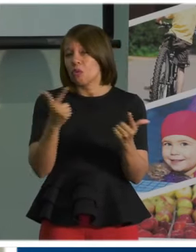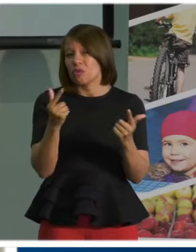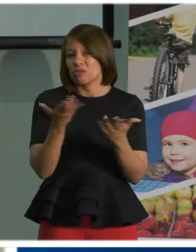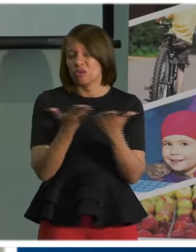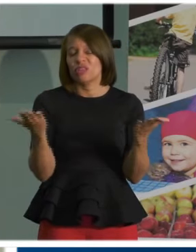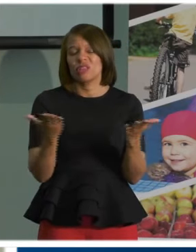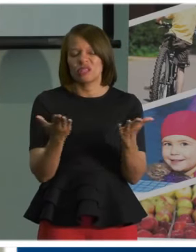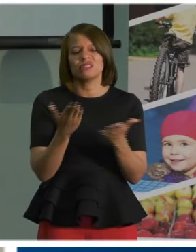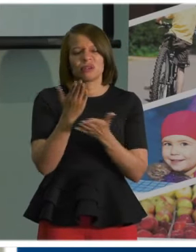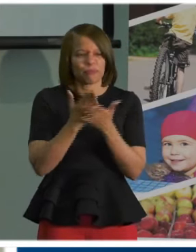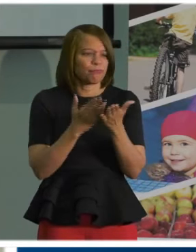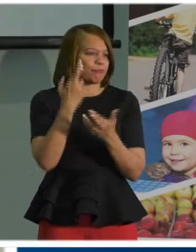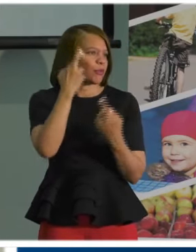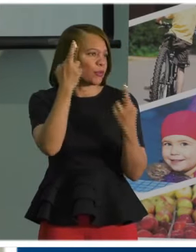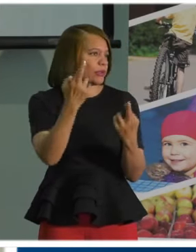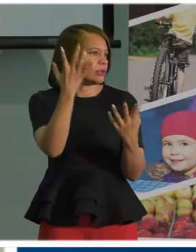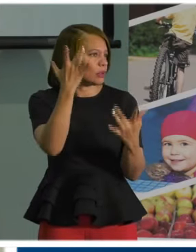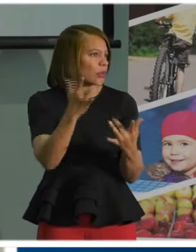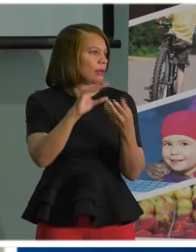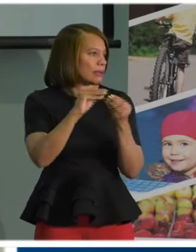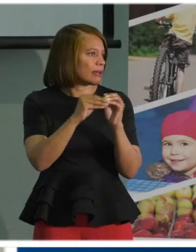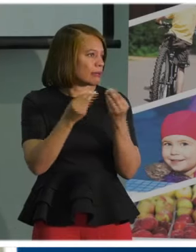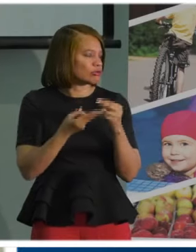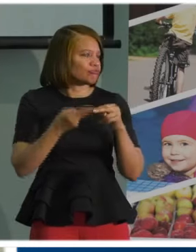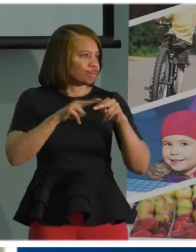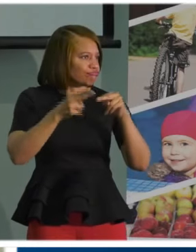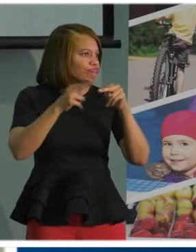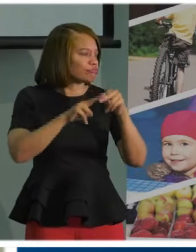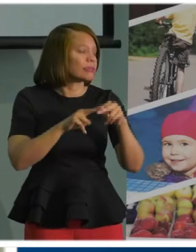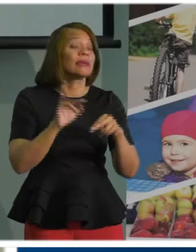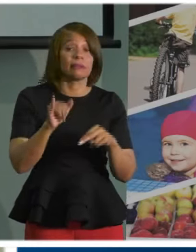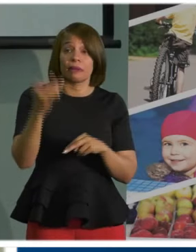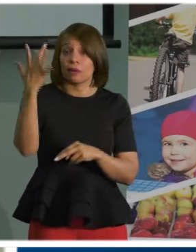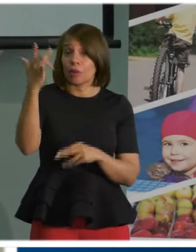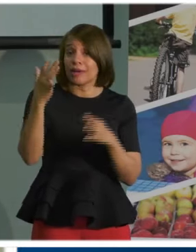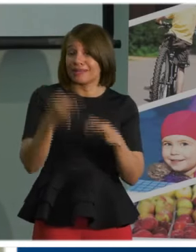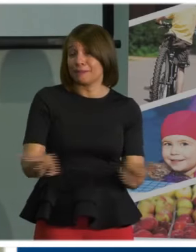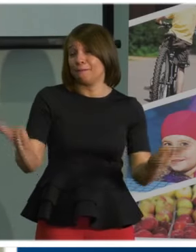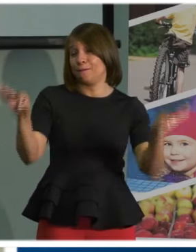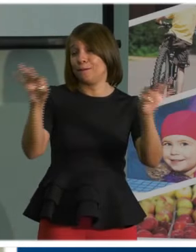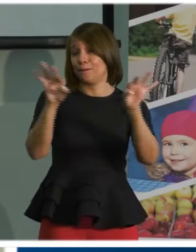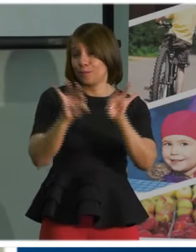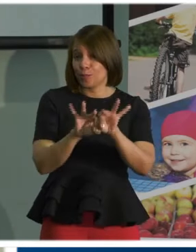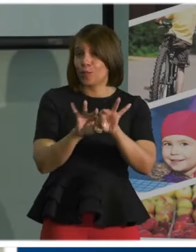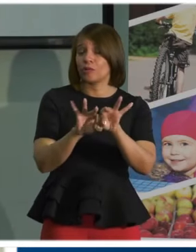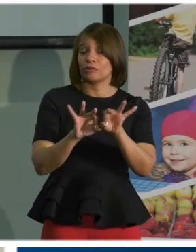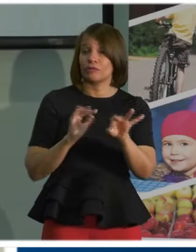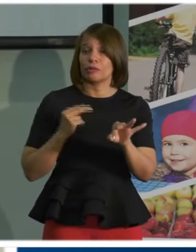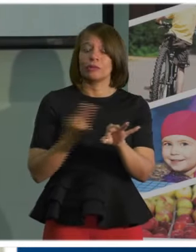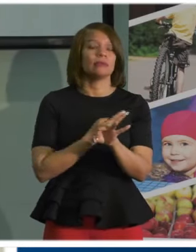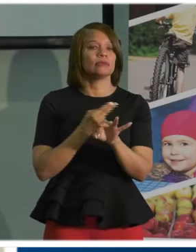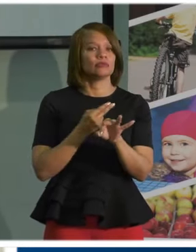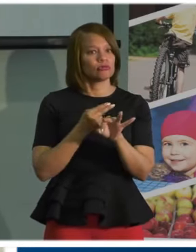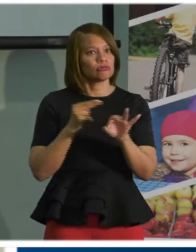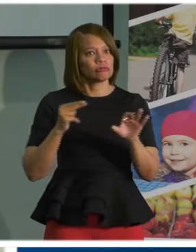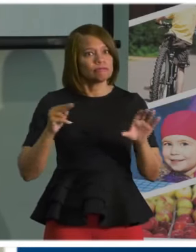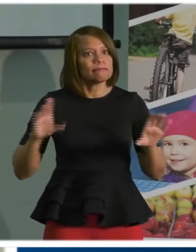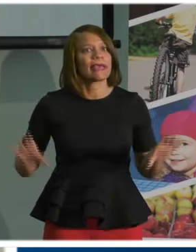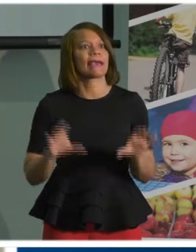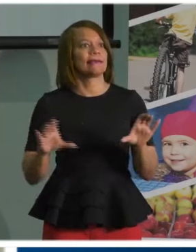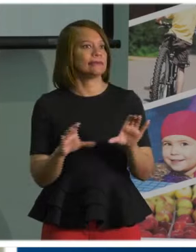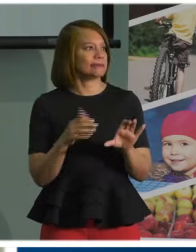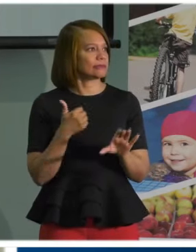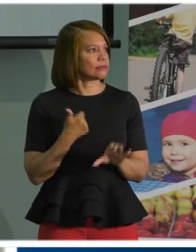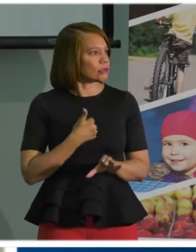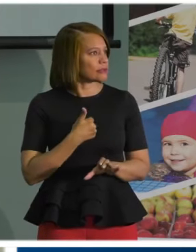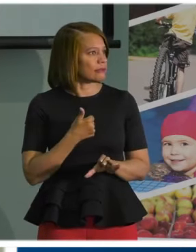contributed, uh, to what we're seeing now. And that's why, uh, it's so important for us to take action as soon as we see